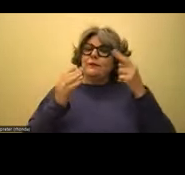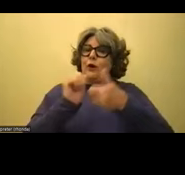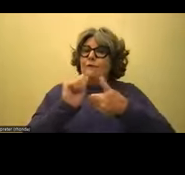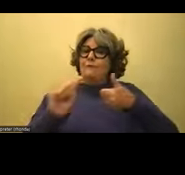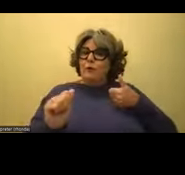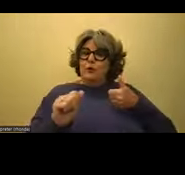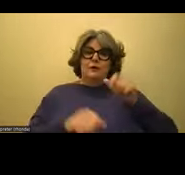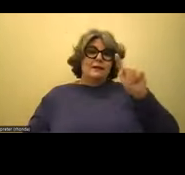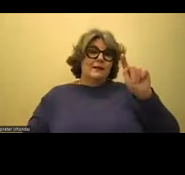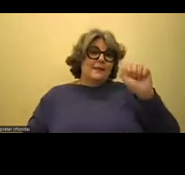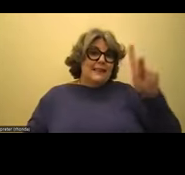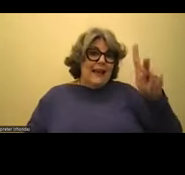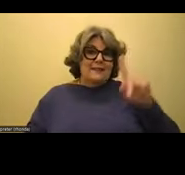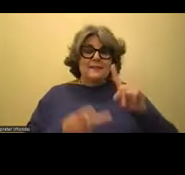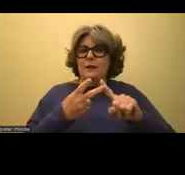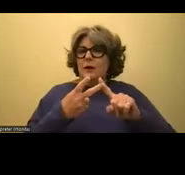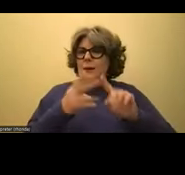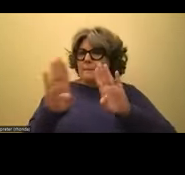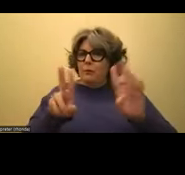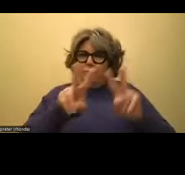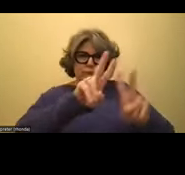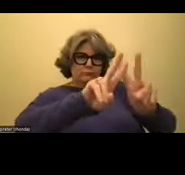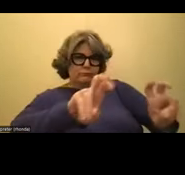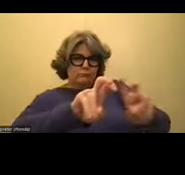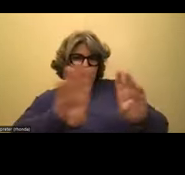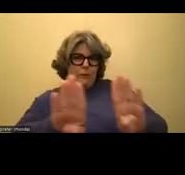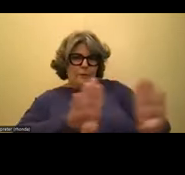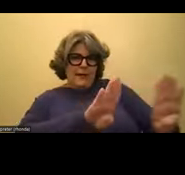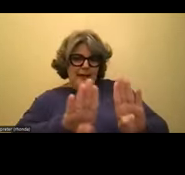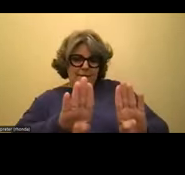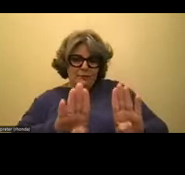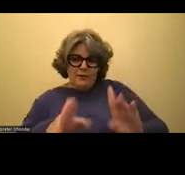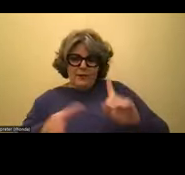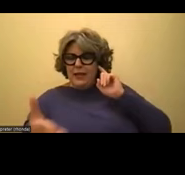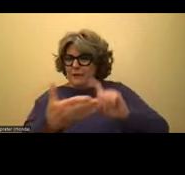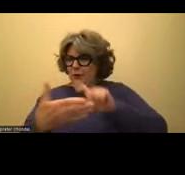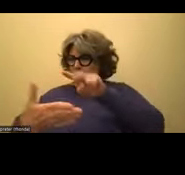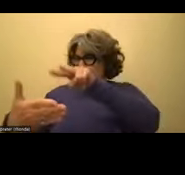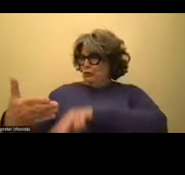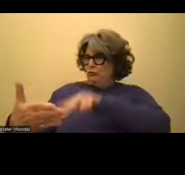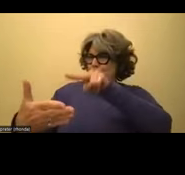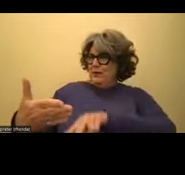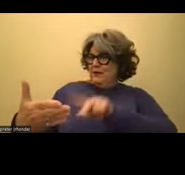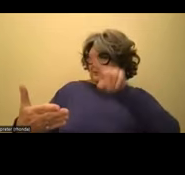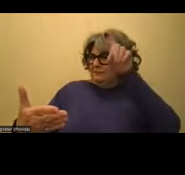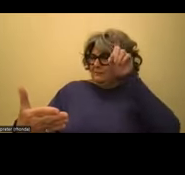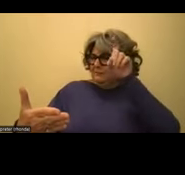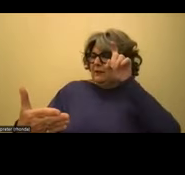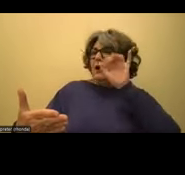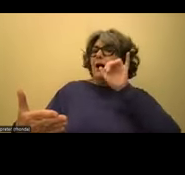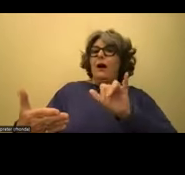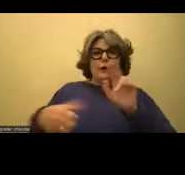right? What is the reason for behaviors? And if reading is one of them, let's get this implemented. Let's get them accessing